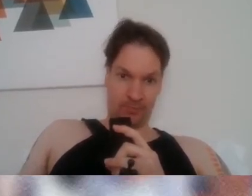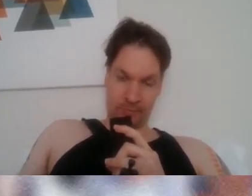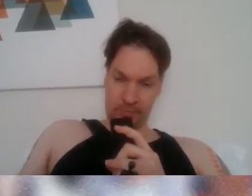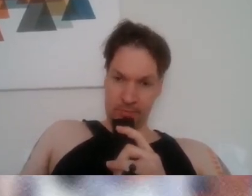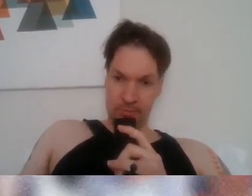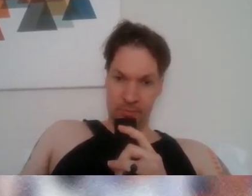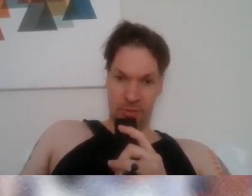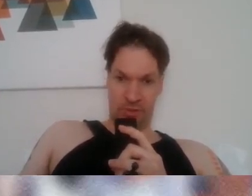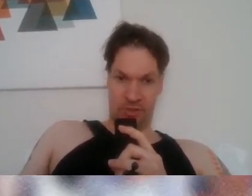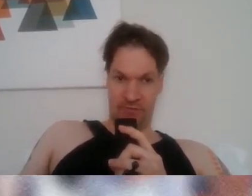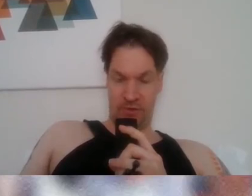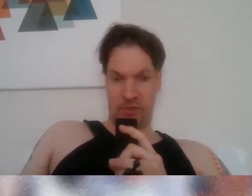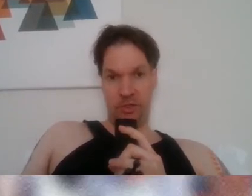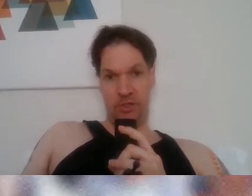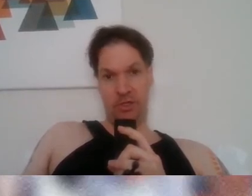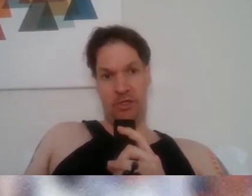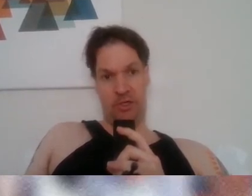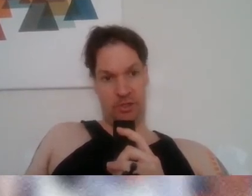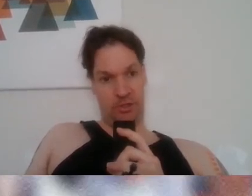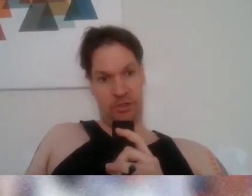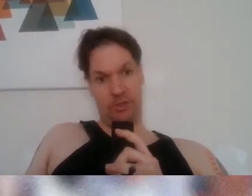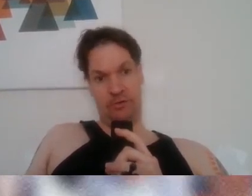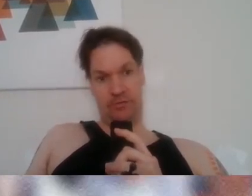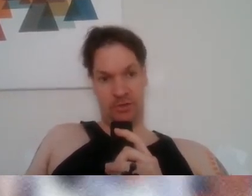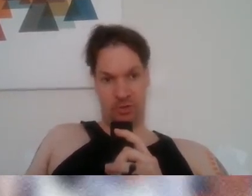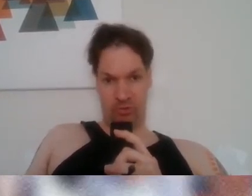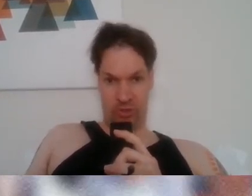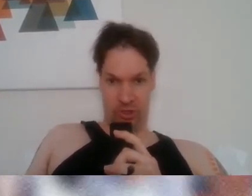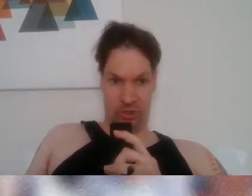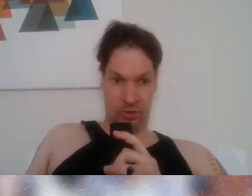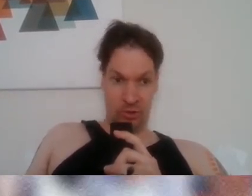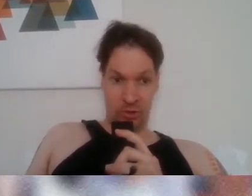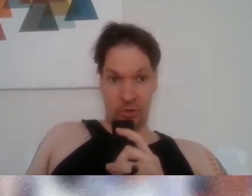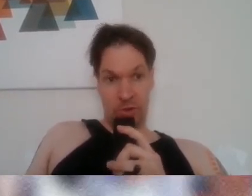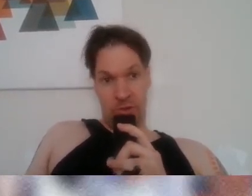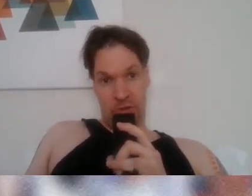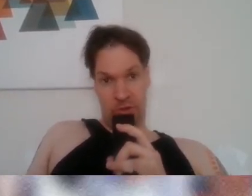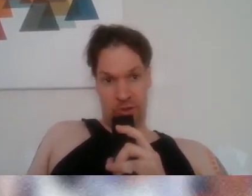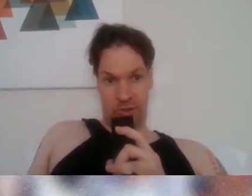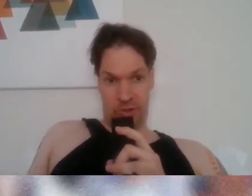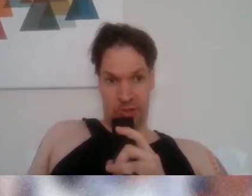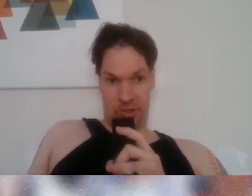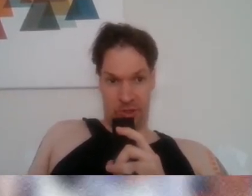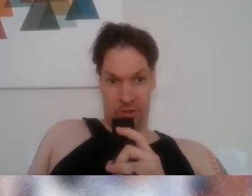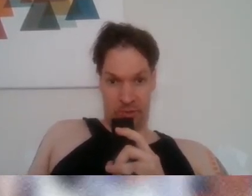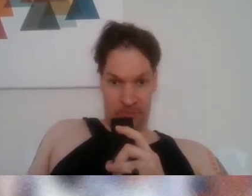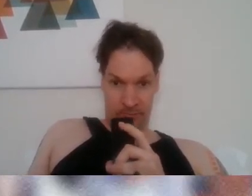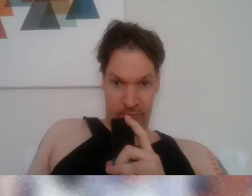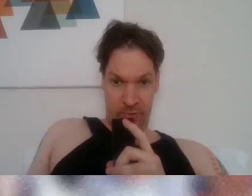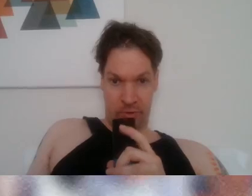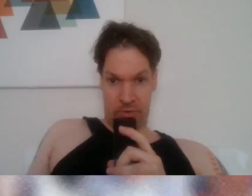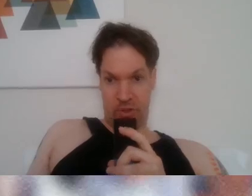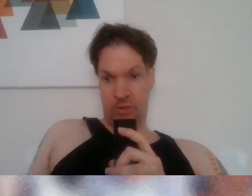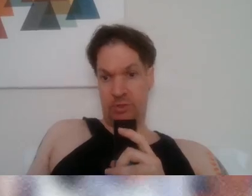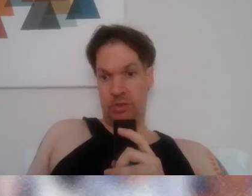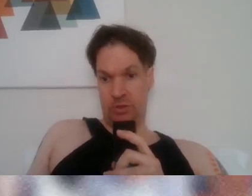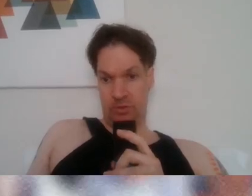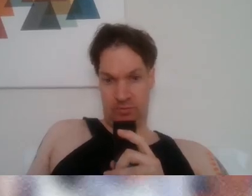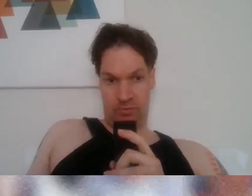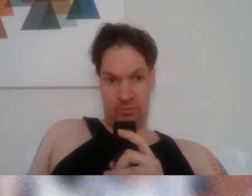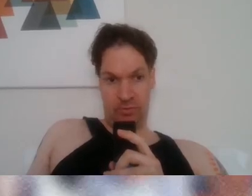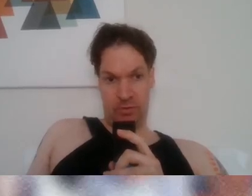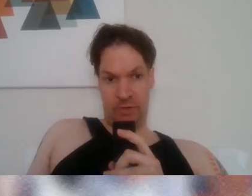17 years of his career in Cincinnati. Comes